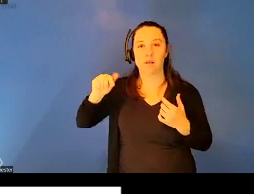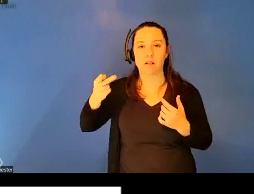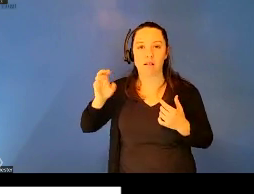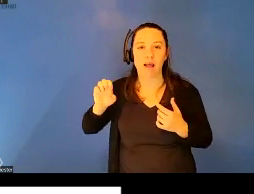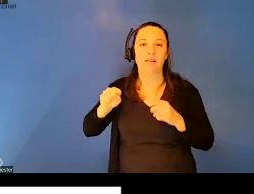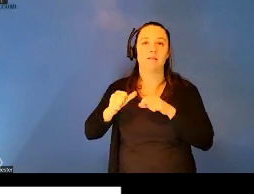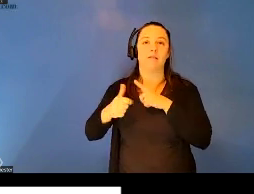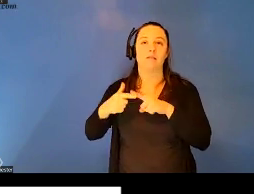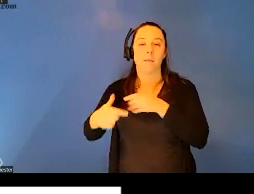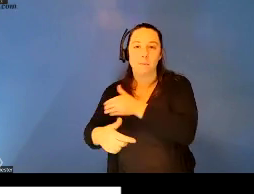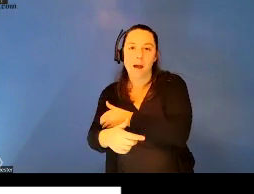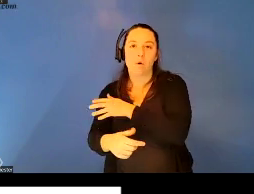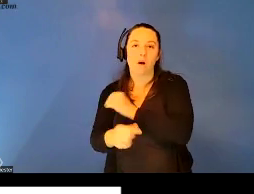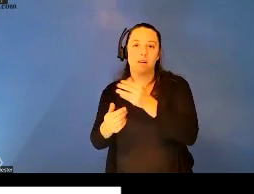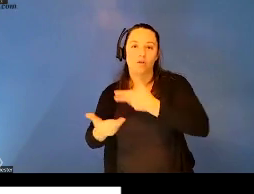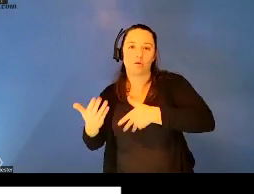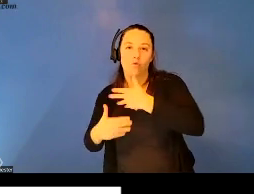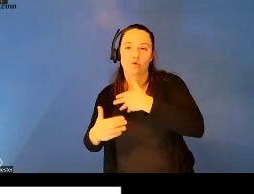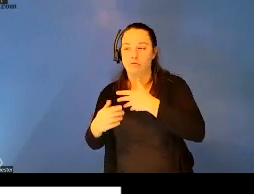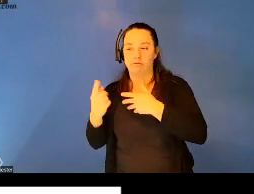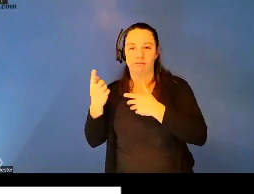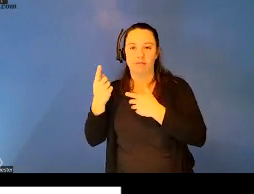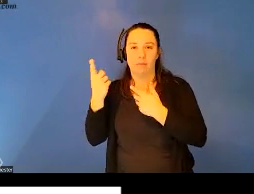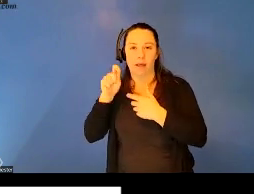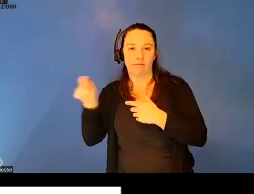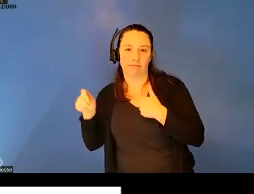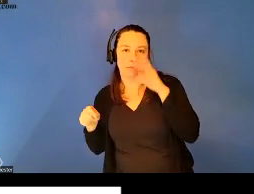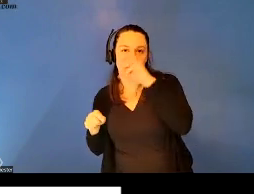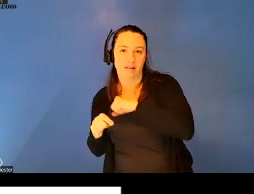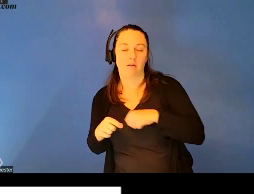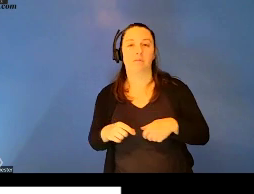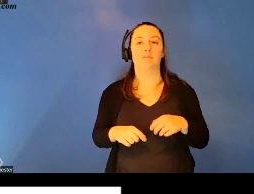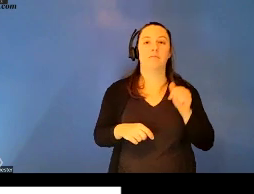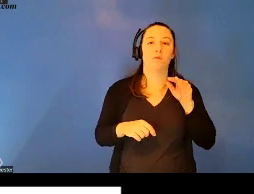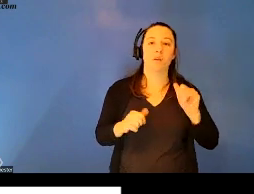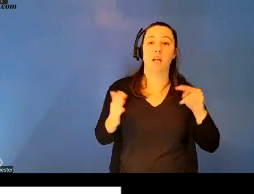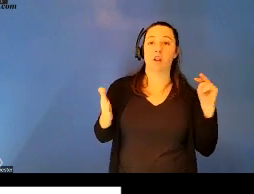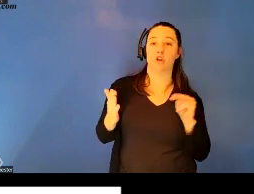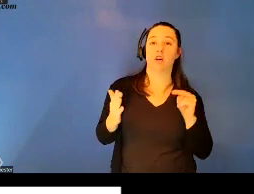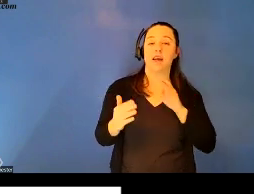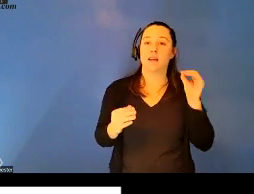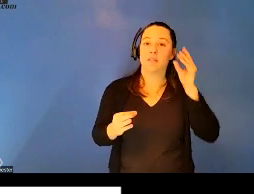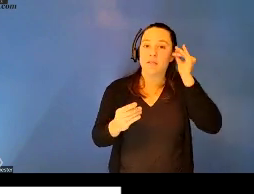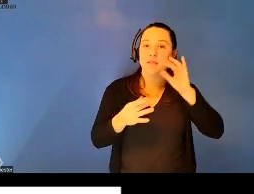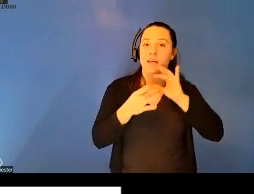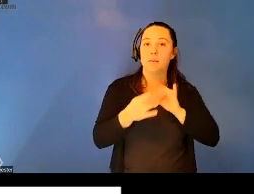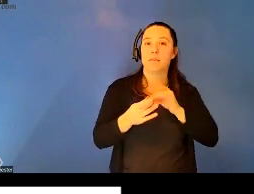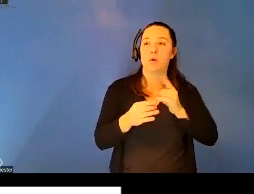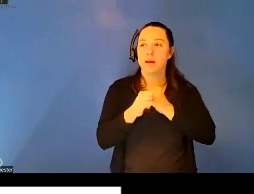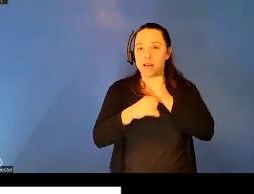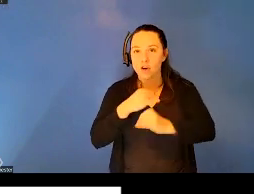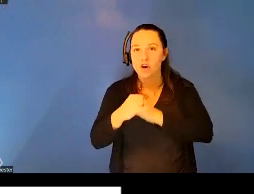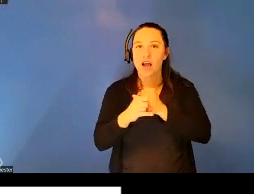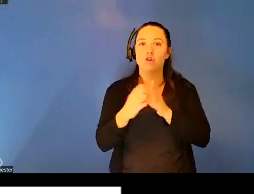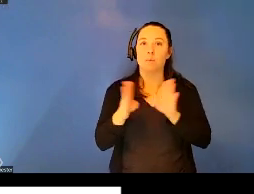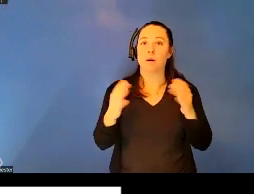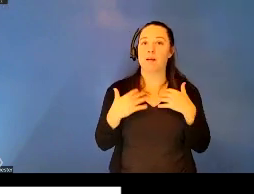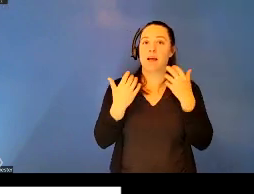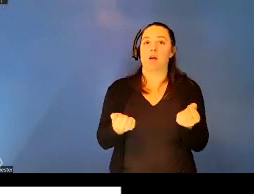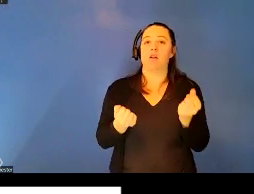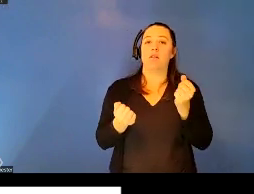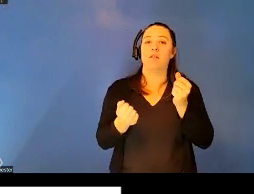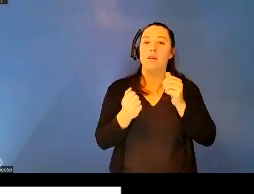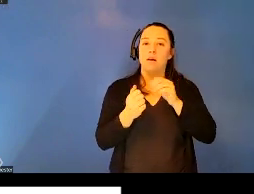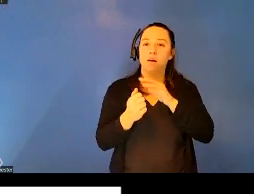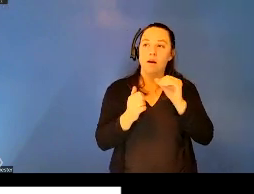think about the ways that we can actually look at and consider the histories of international health and international public health, respond to them and engage